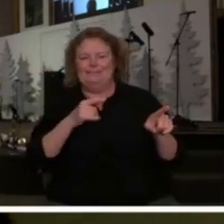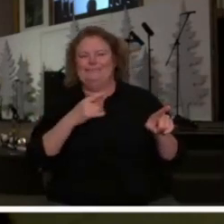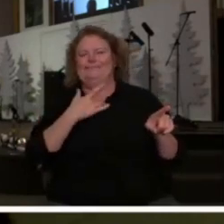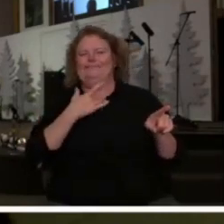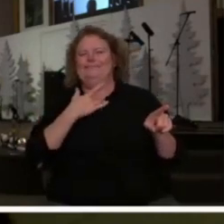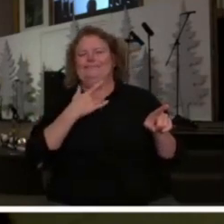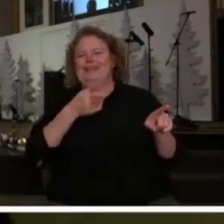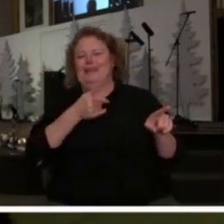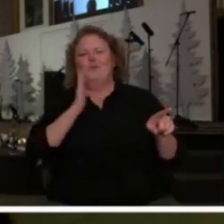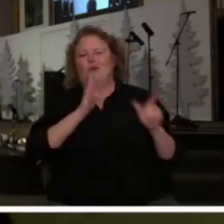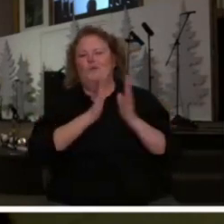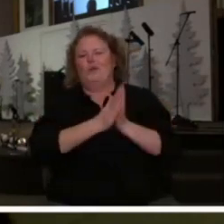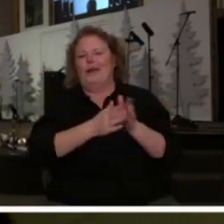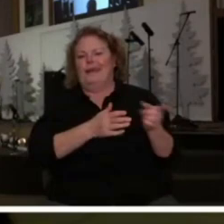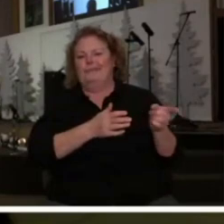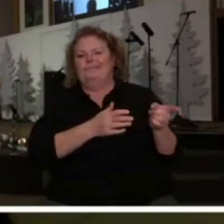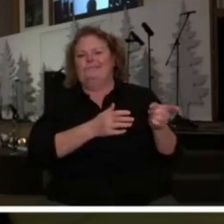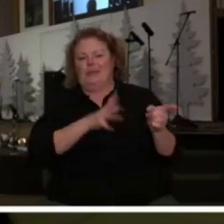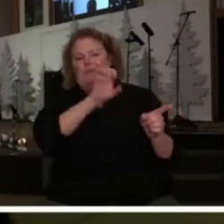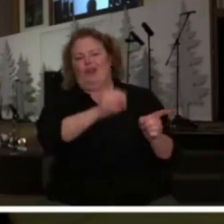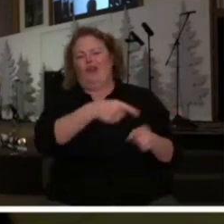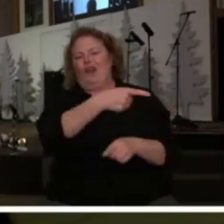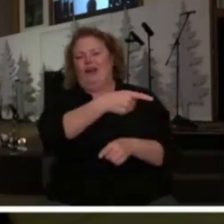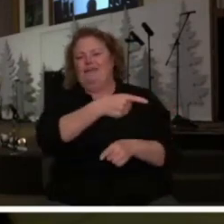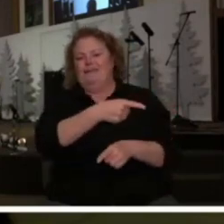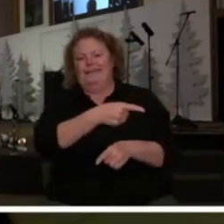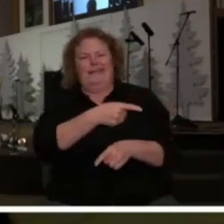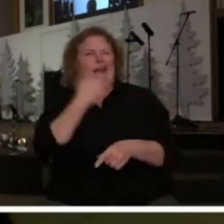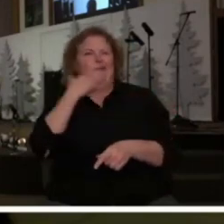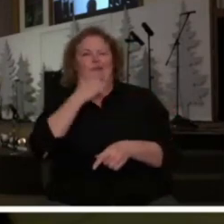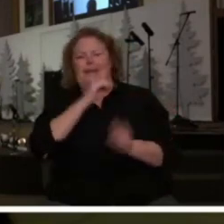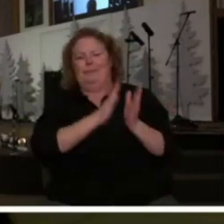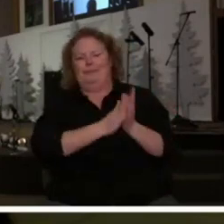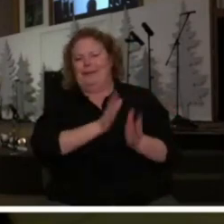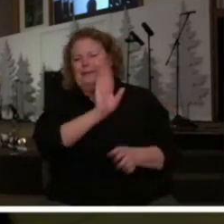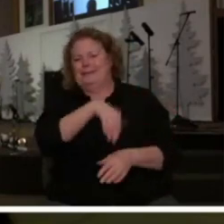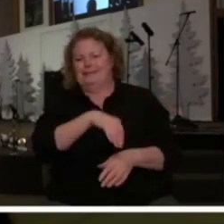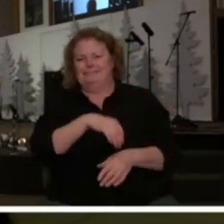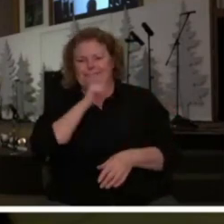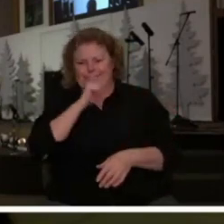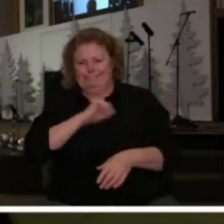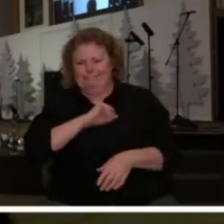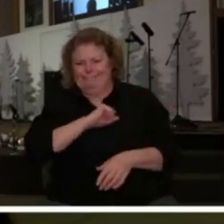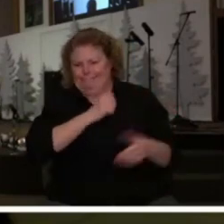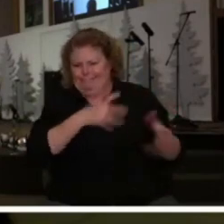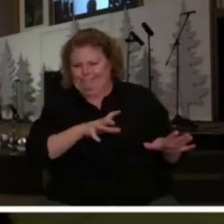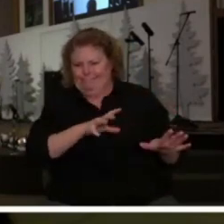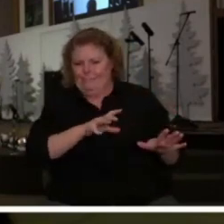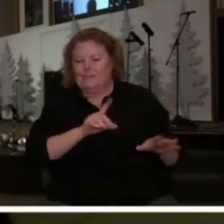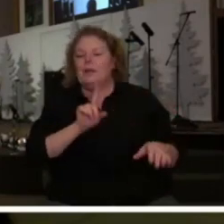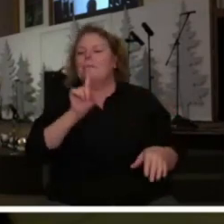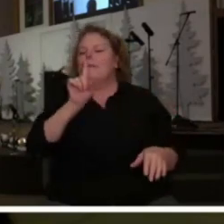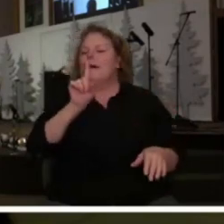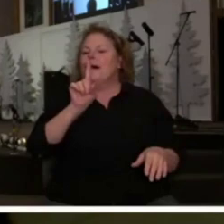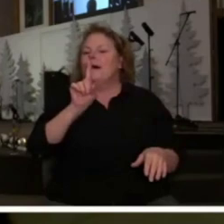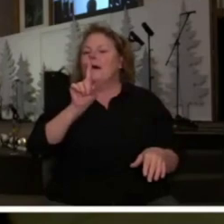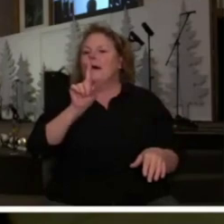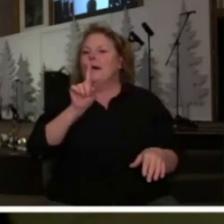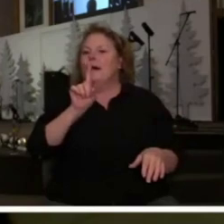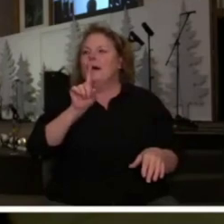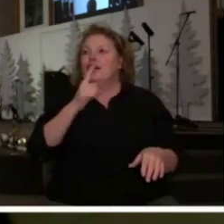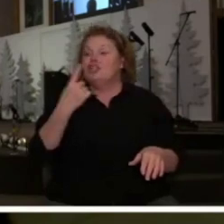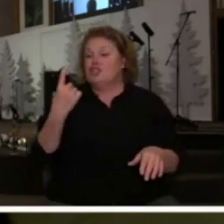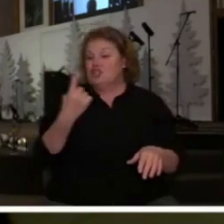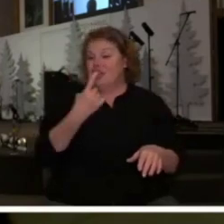to mess up he can't help himself but pray and yet there is something more here than just the